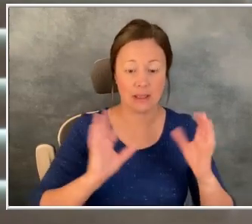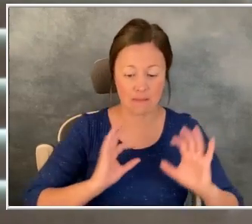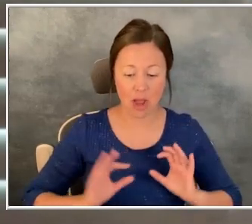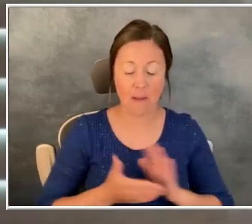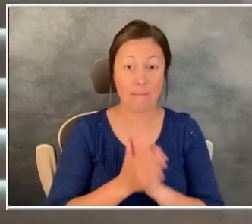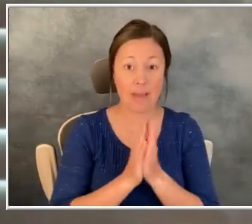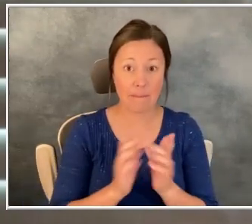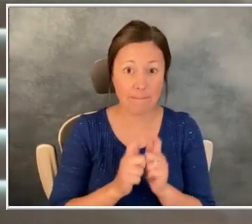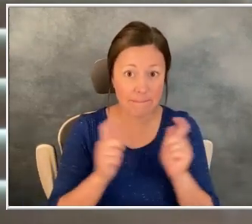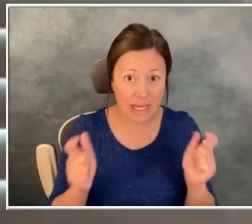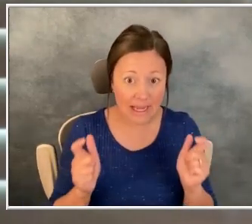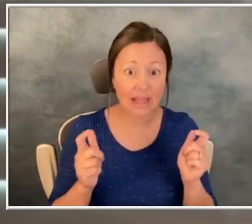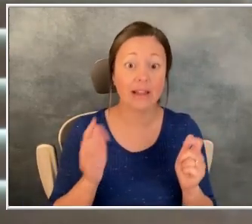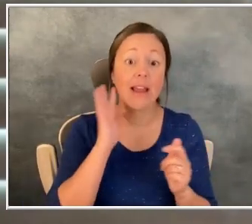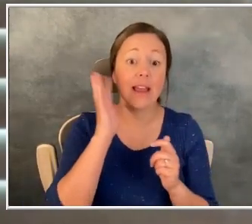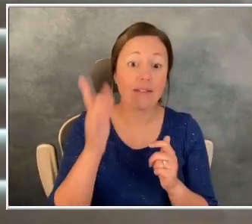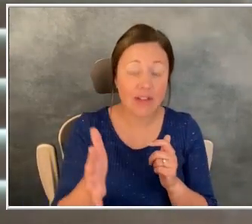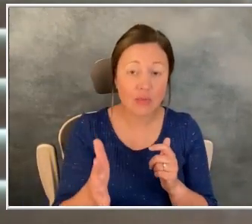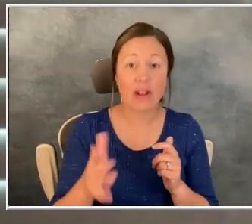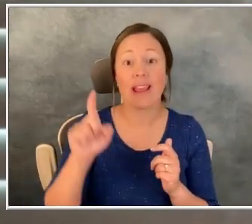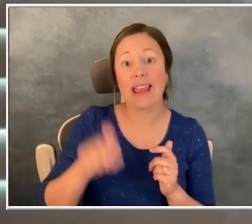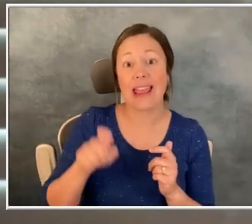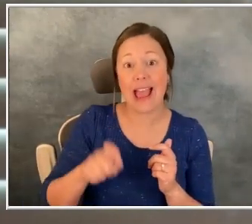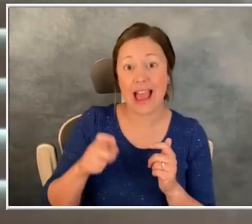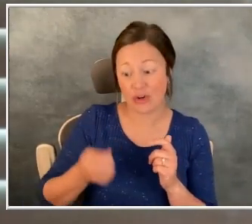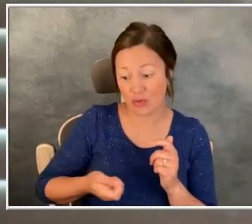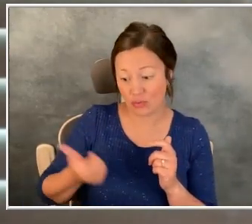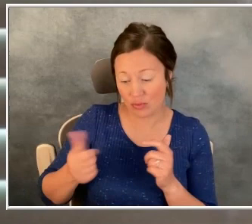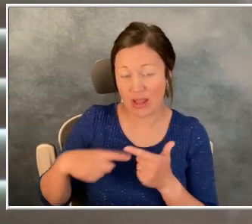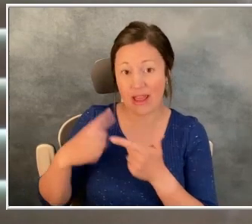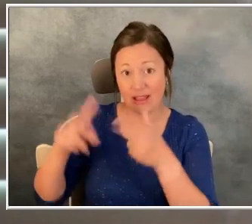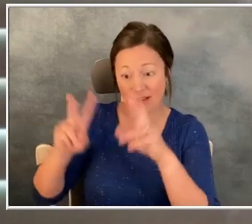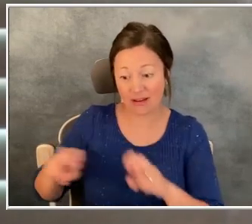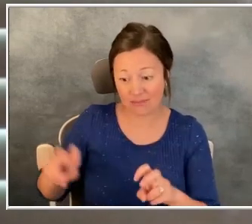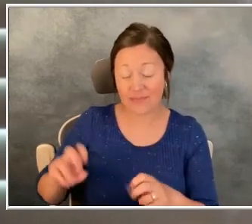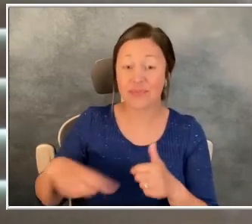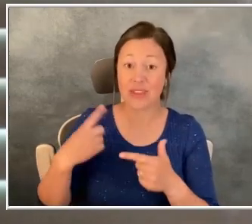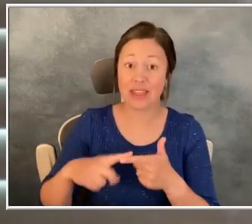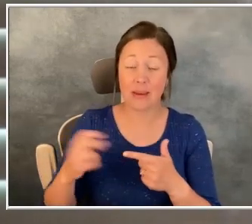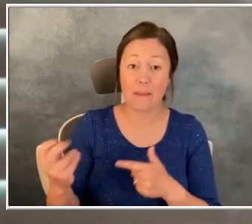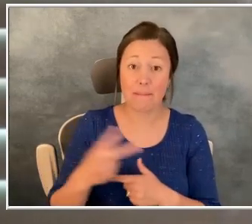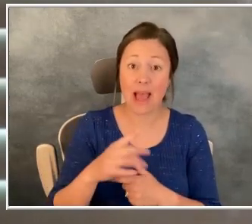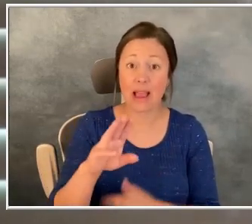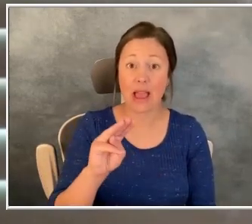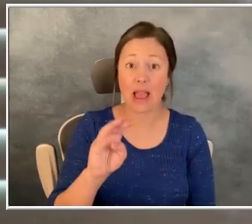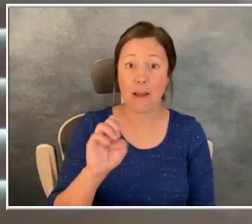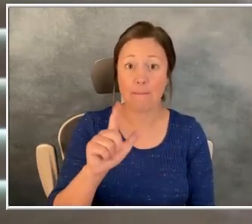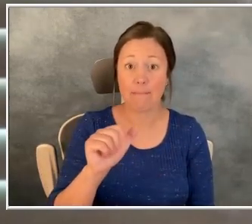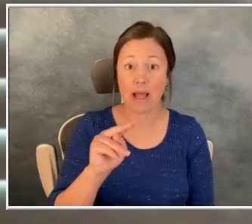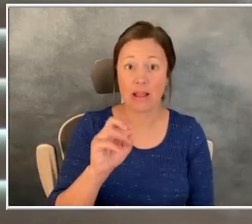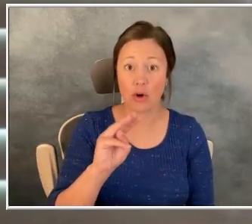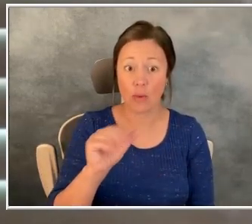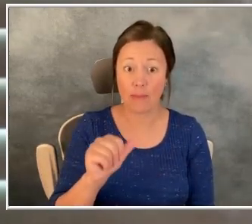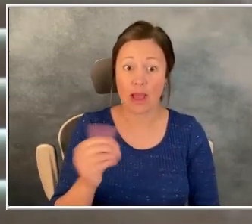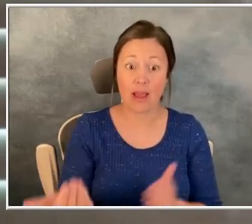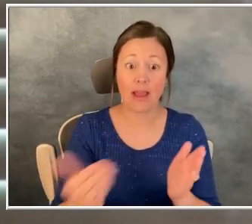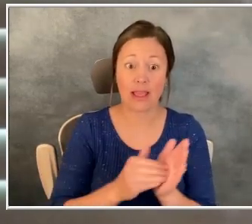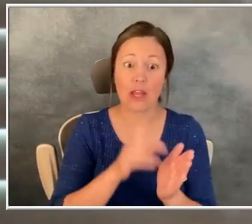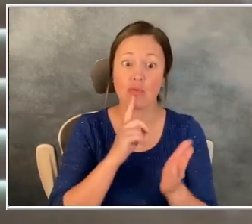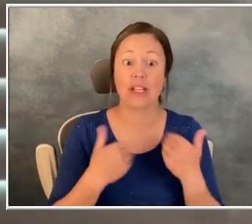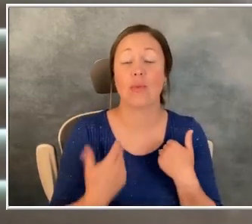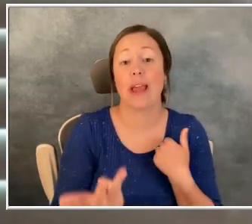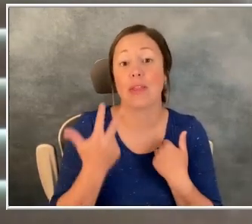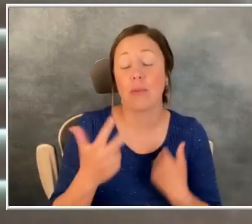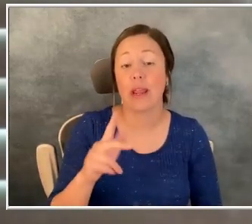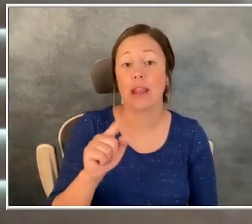bigger eventually led to a biopsy. And those came back as in fact, melanoma. So I ended up with three, um, tumors